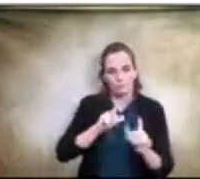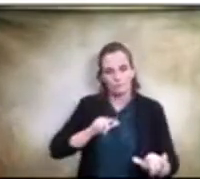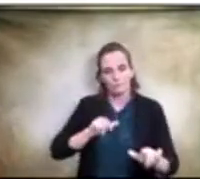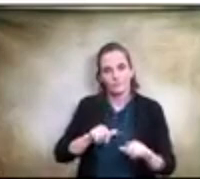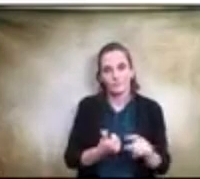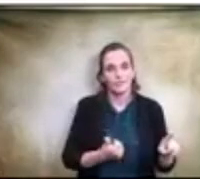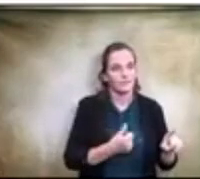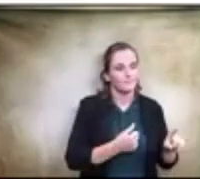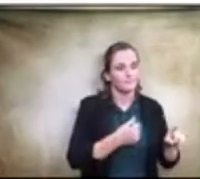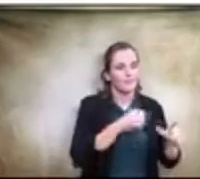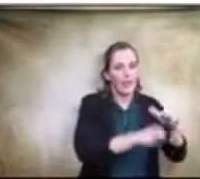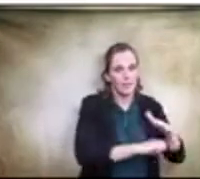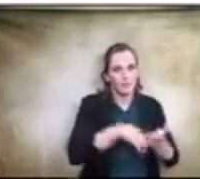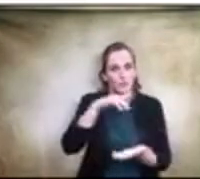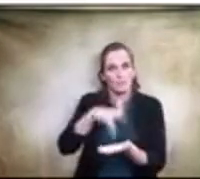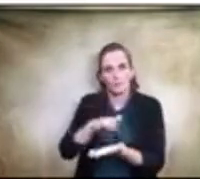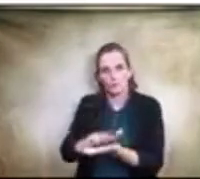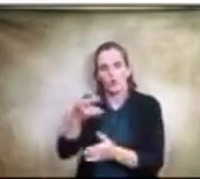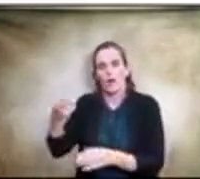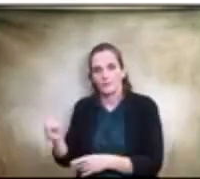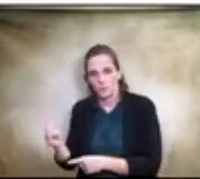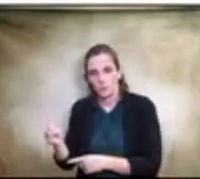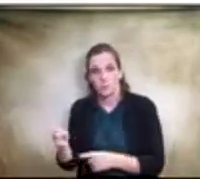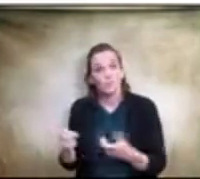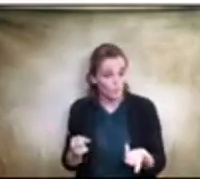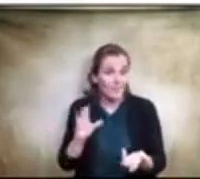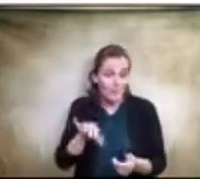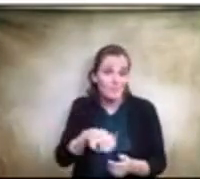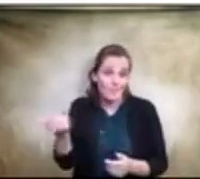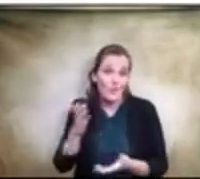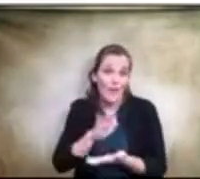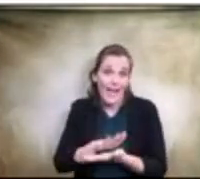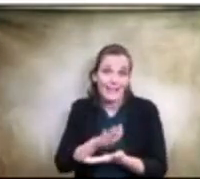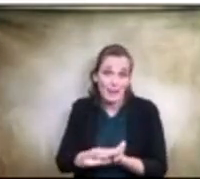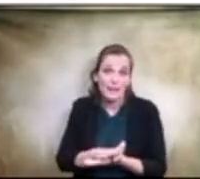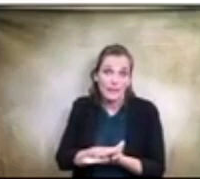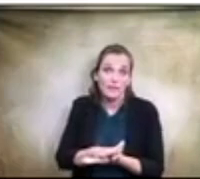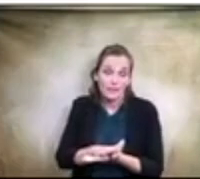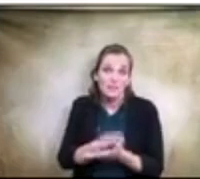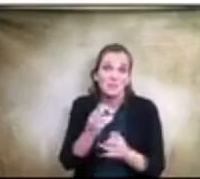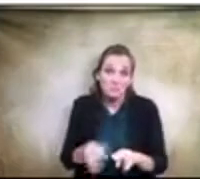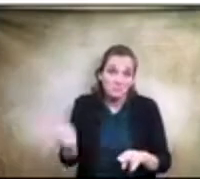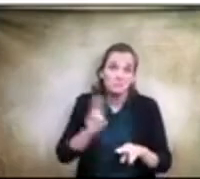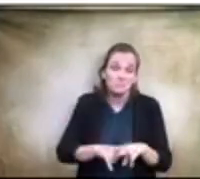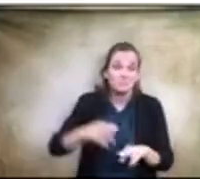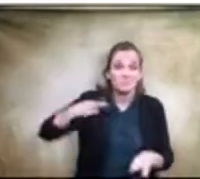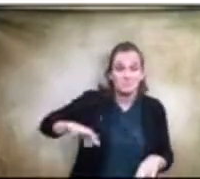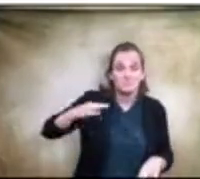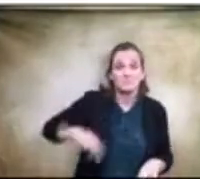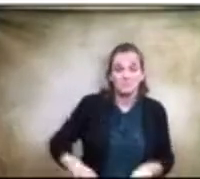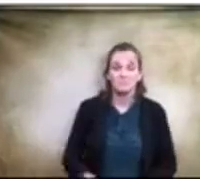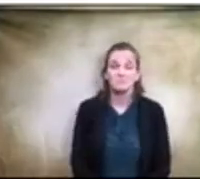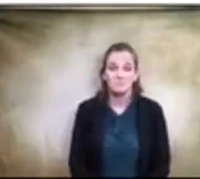middle schools. So yet that was another academic gain or academic increase. So